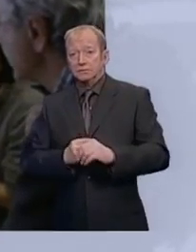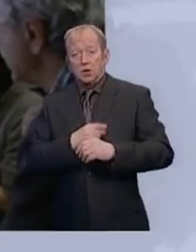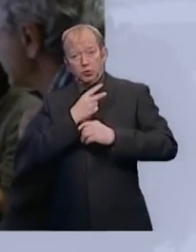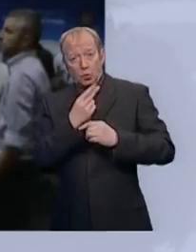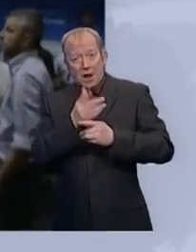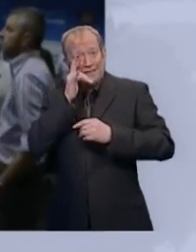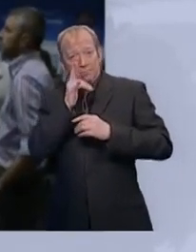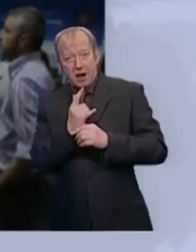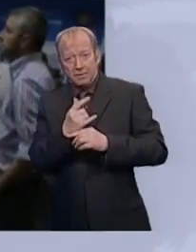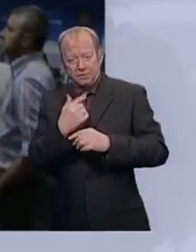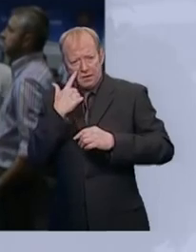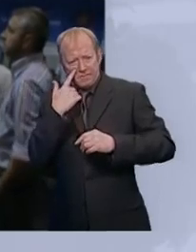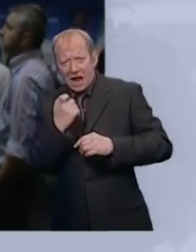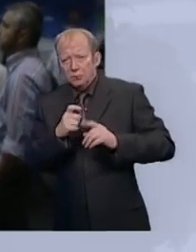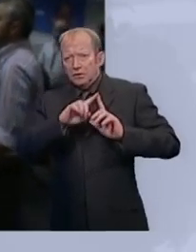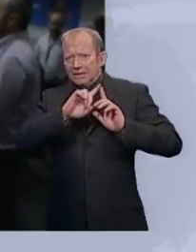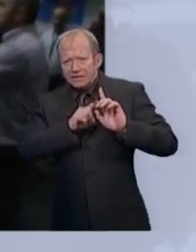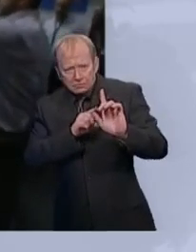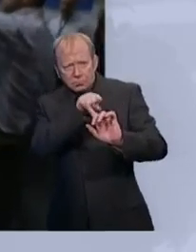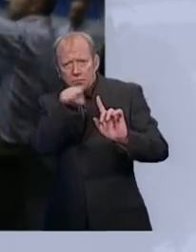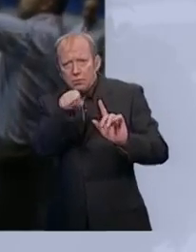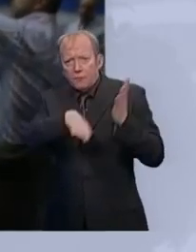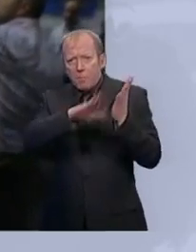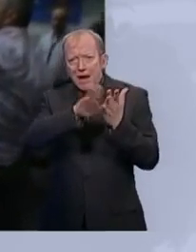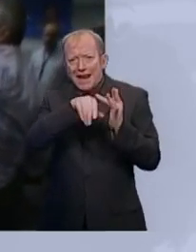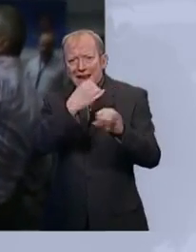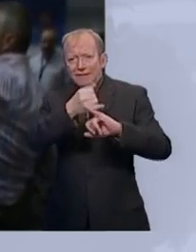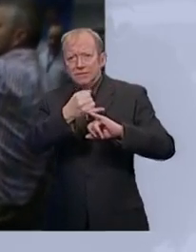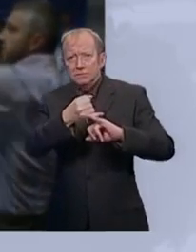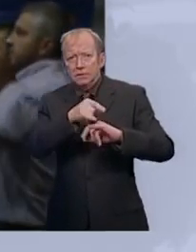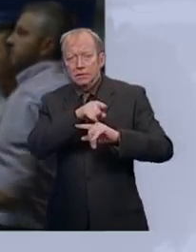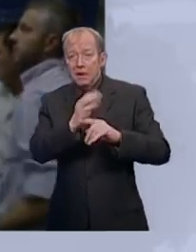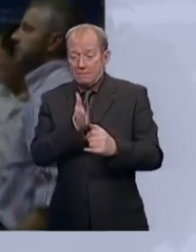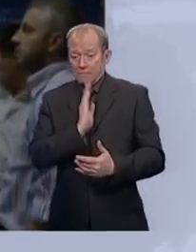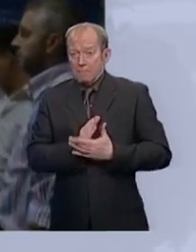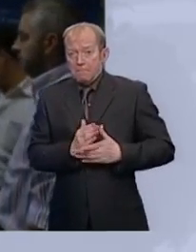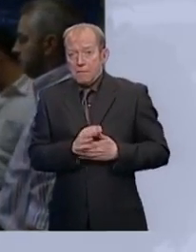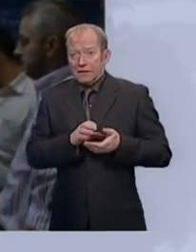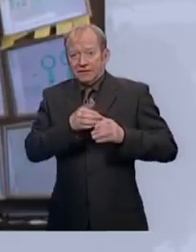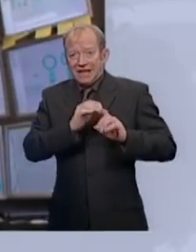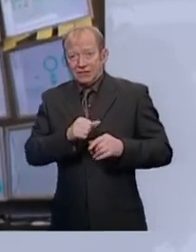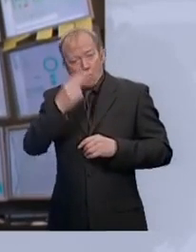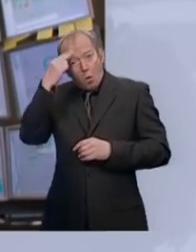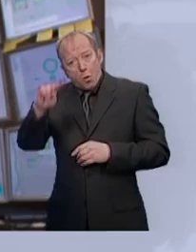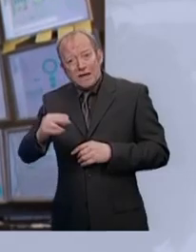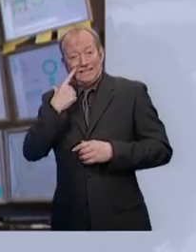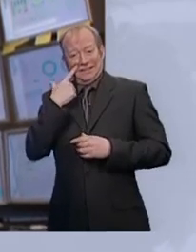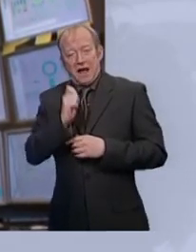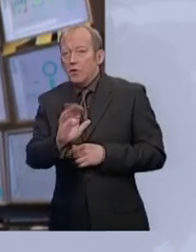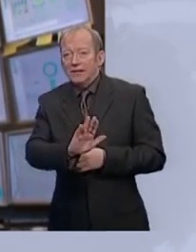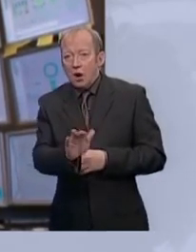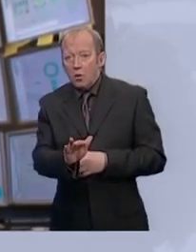experiments have found a signal of the Higgs. Even if that's so, the scientists here won't call it a discovery,